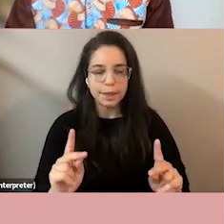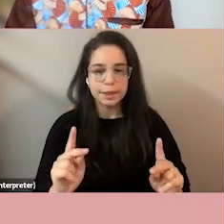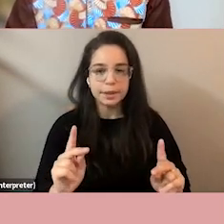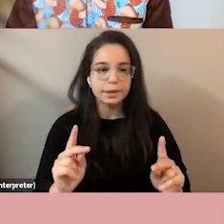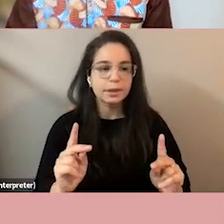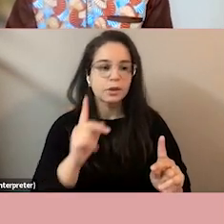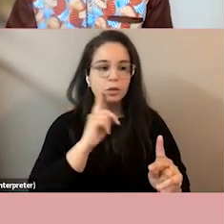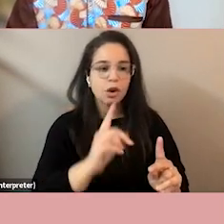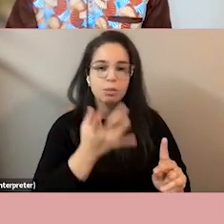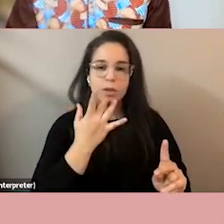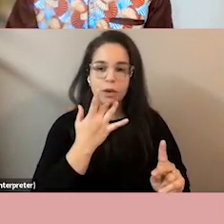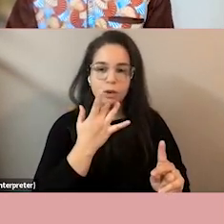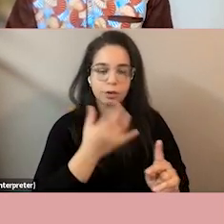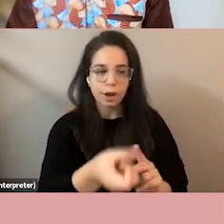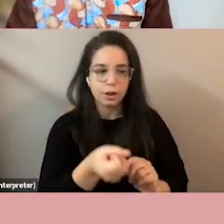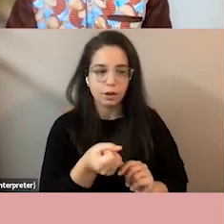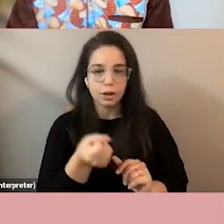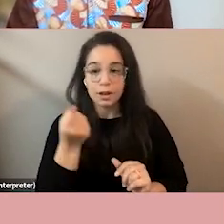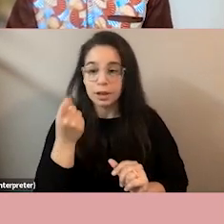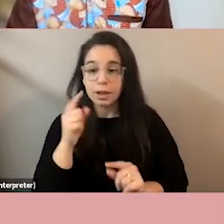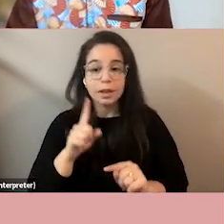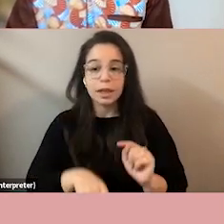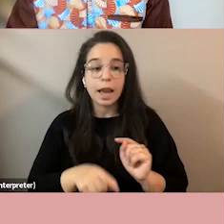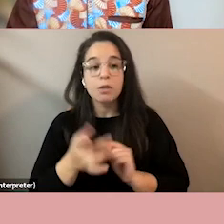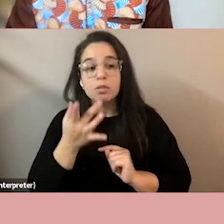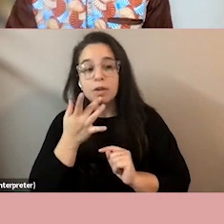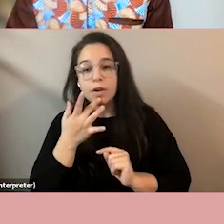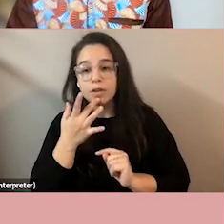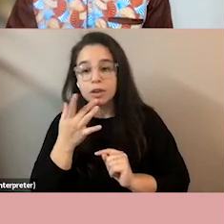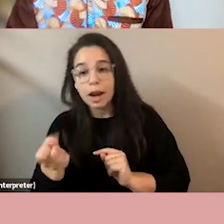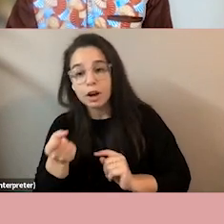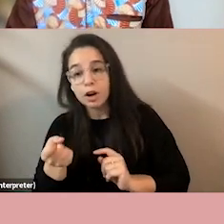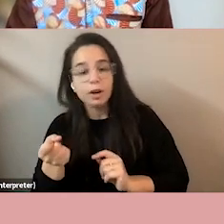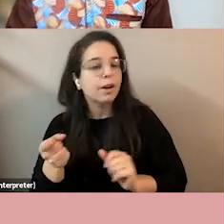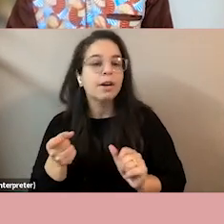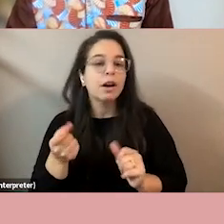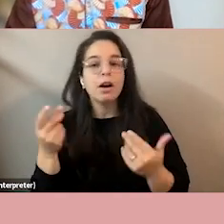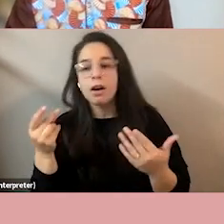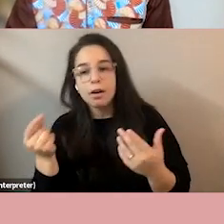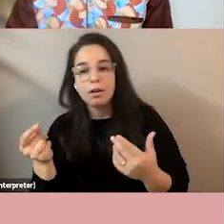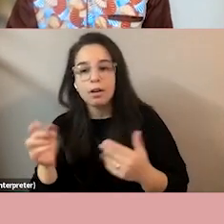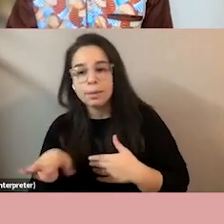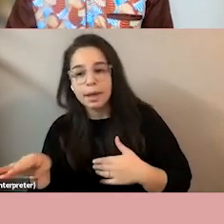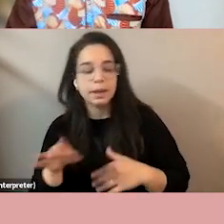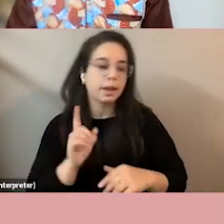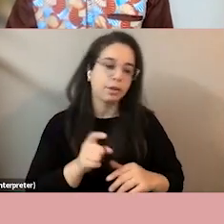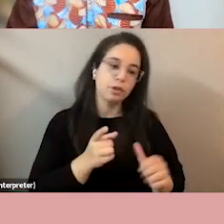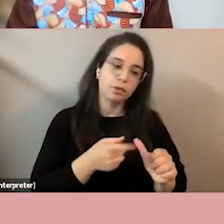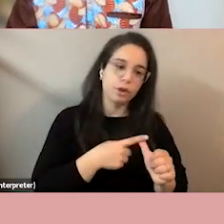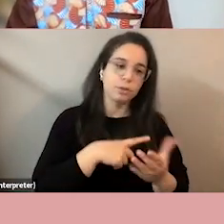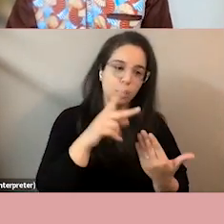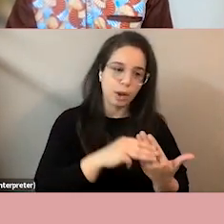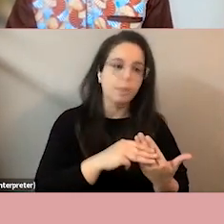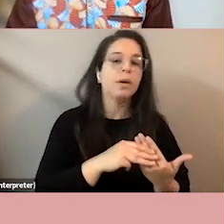organizations cannot do that prior going through the special programs application but it does provide that